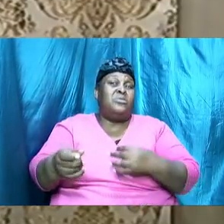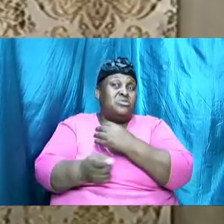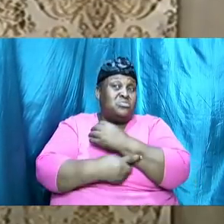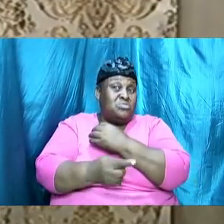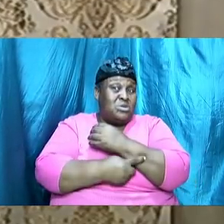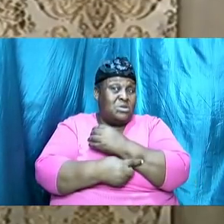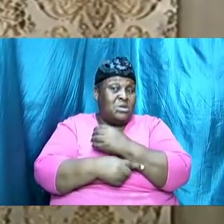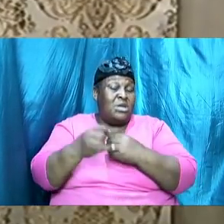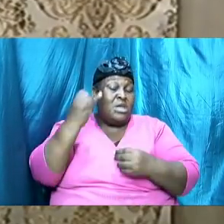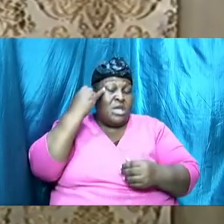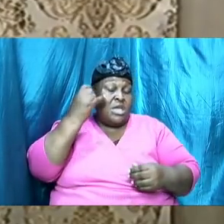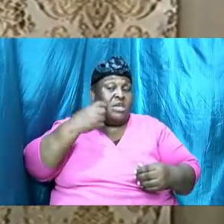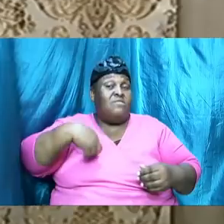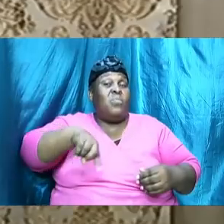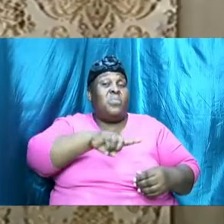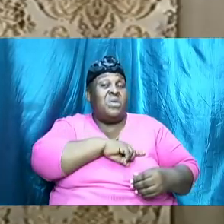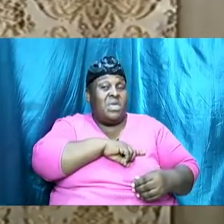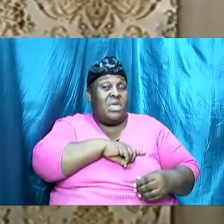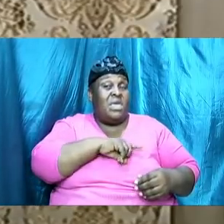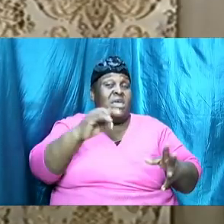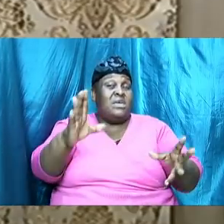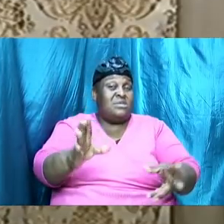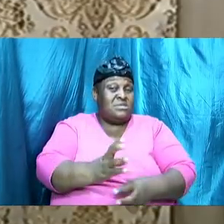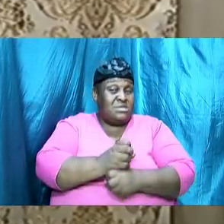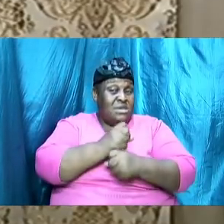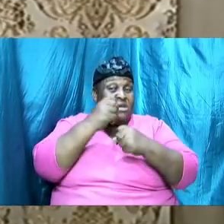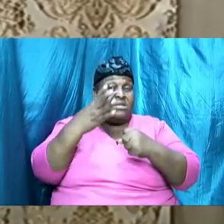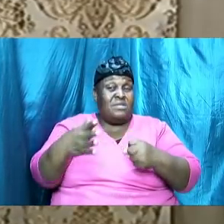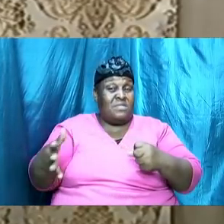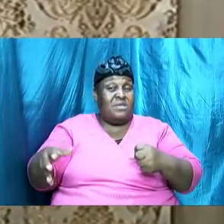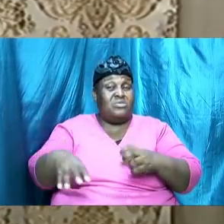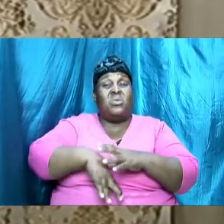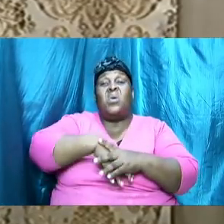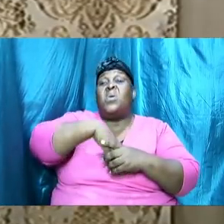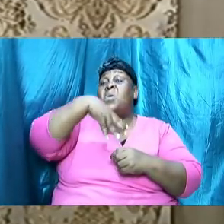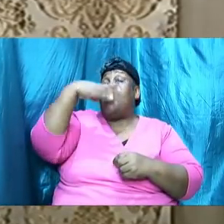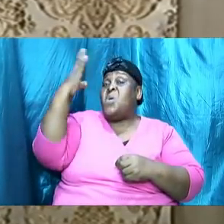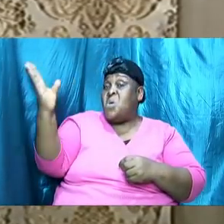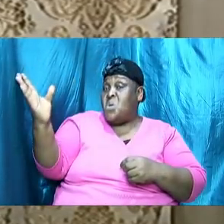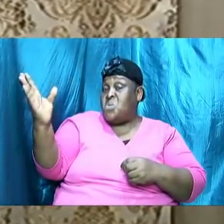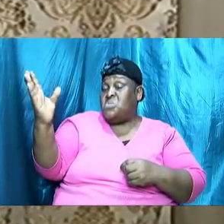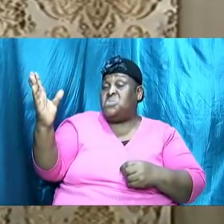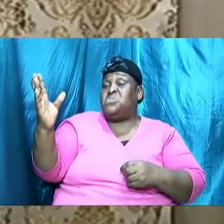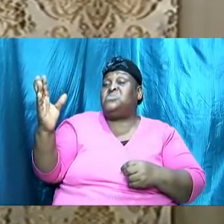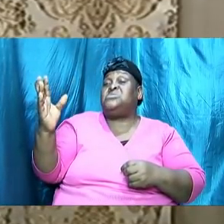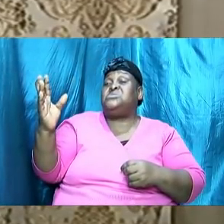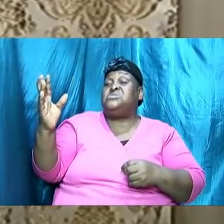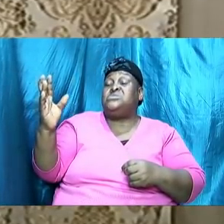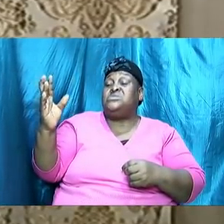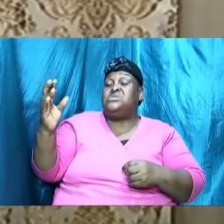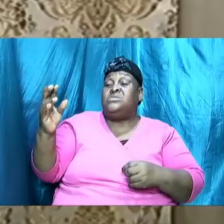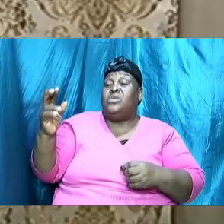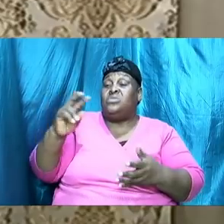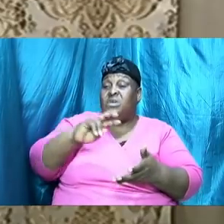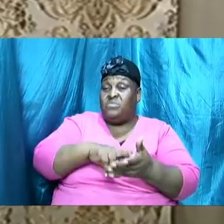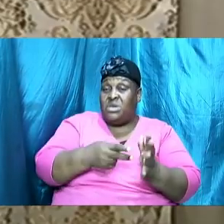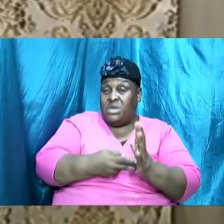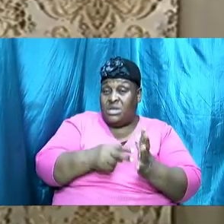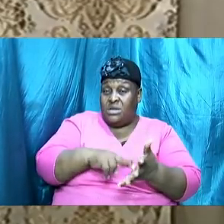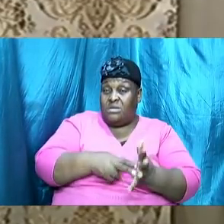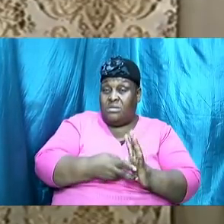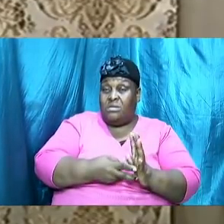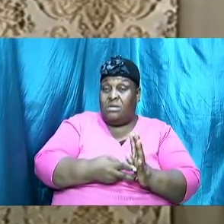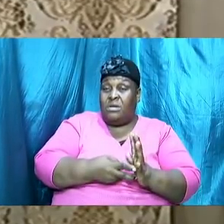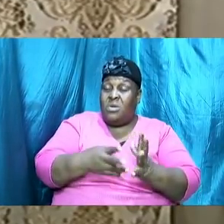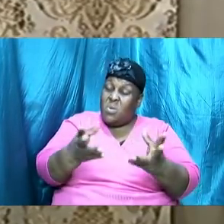if we take the thing out of line there are a lot to say I have to stop now the time has passed but